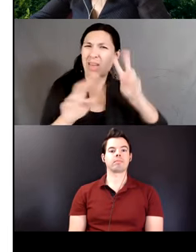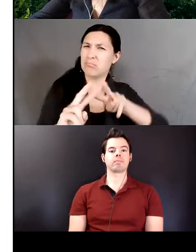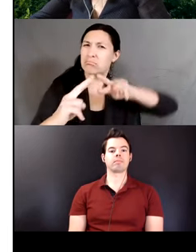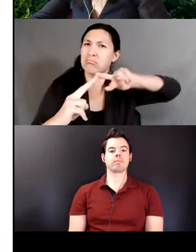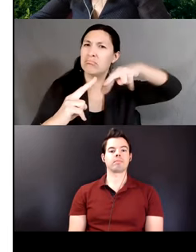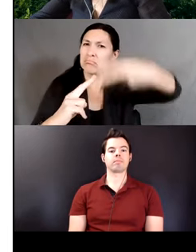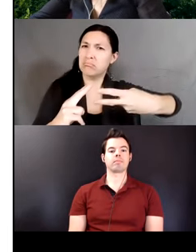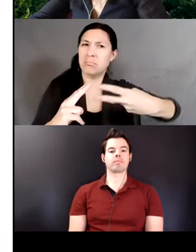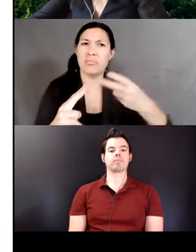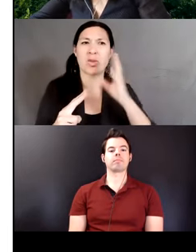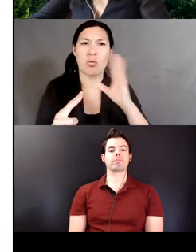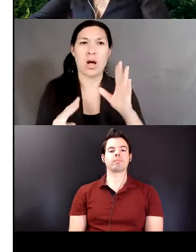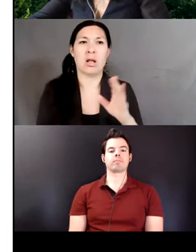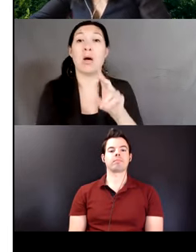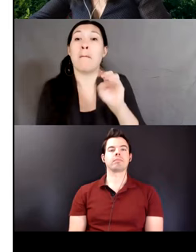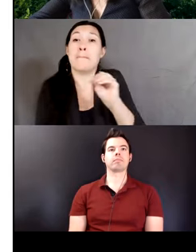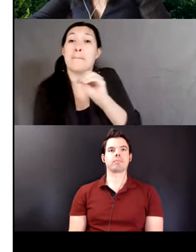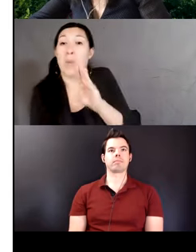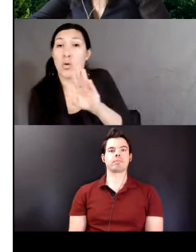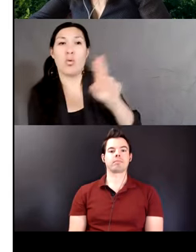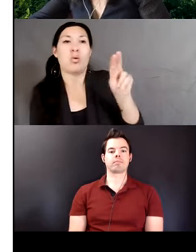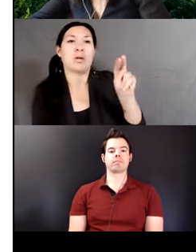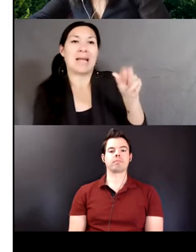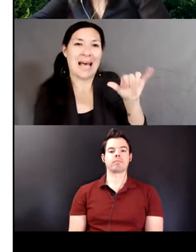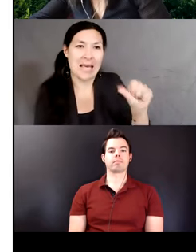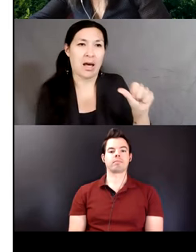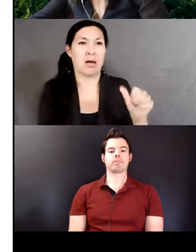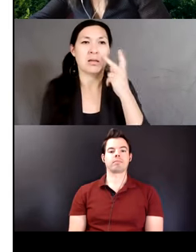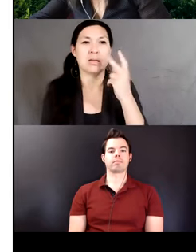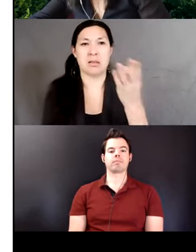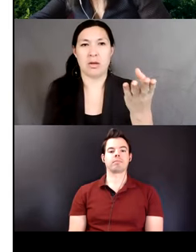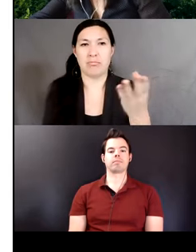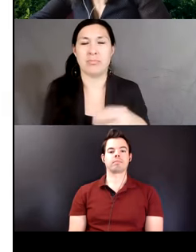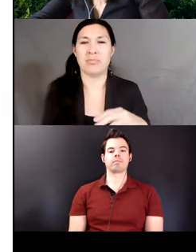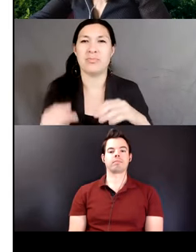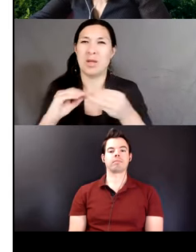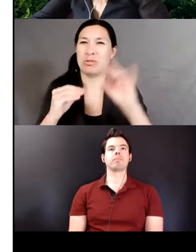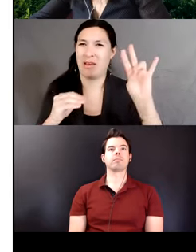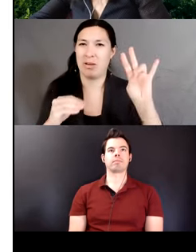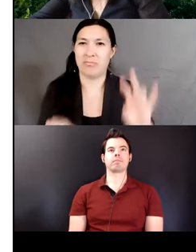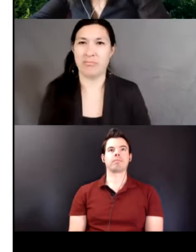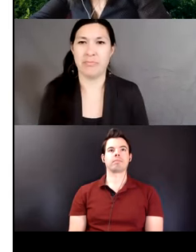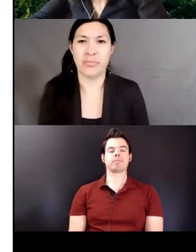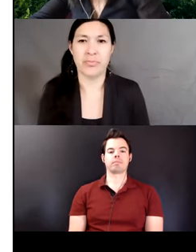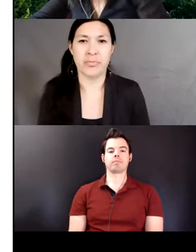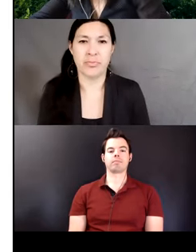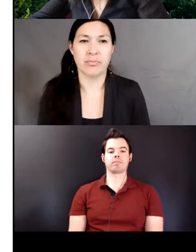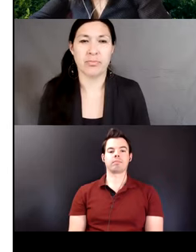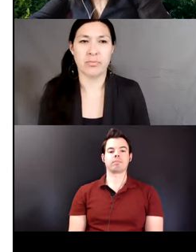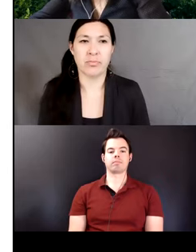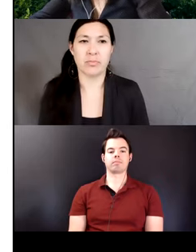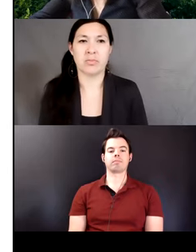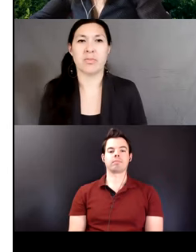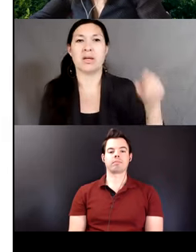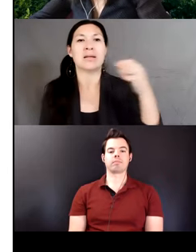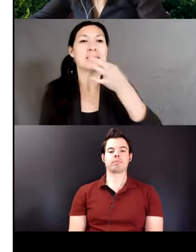suffix naya, as in acaricamun, acaricamunayashalanyatach, and it, the cloud, is